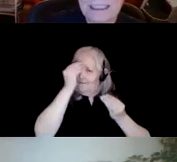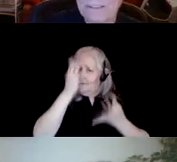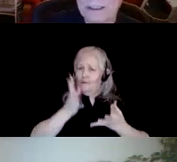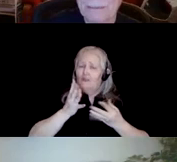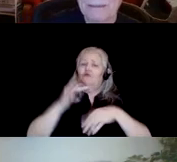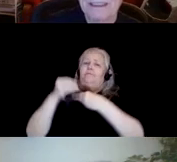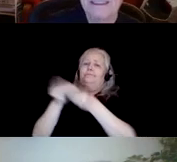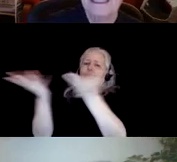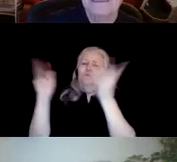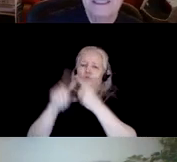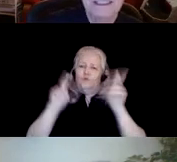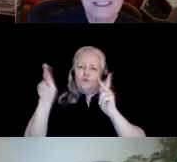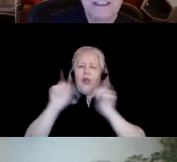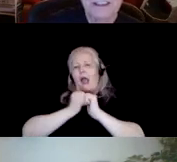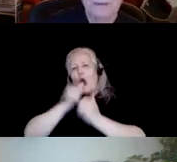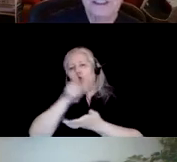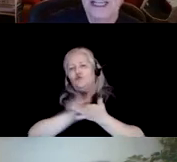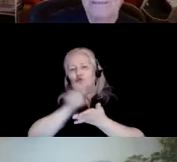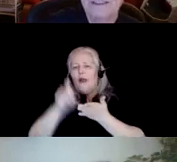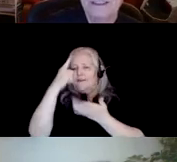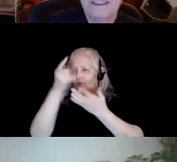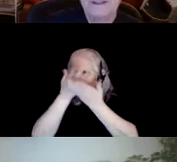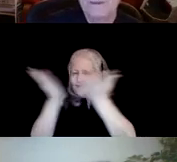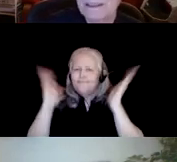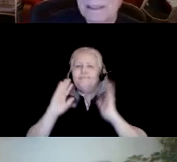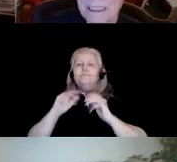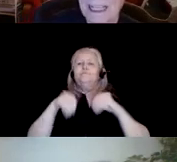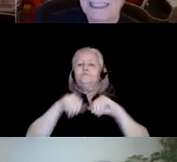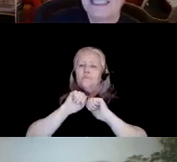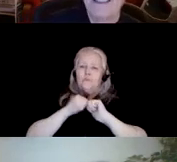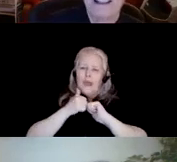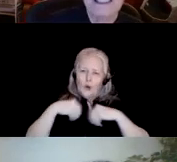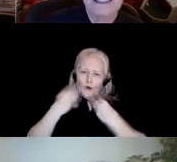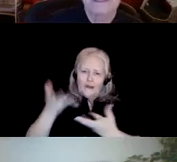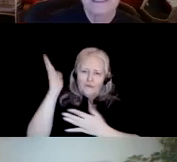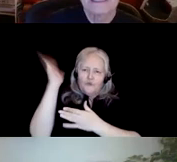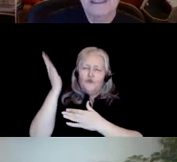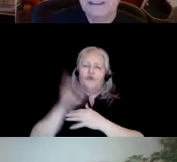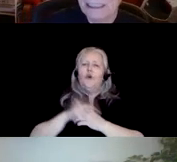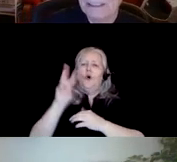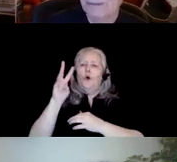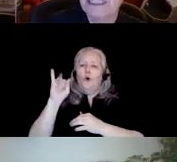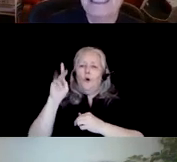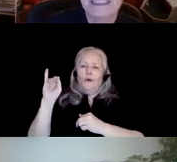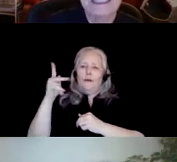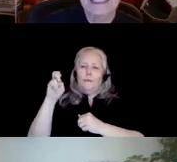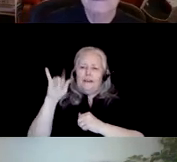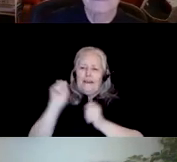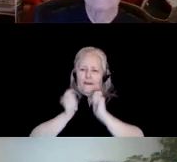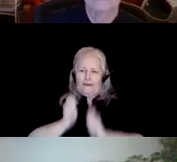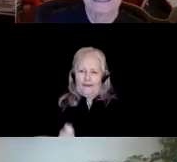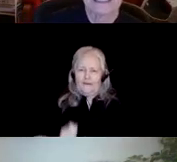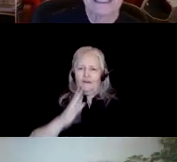on writing for the public, presentations and workshops, Wikipedia editathons, and most recently